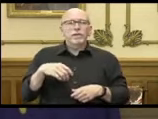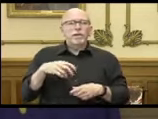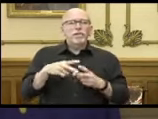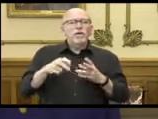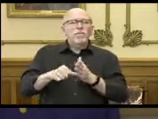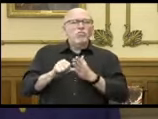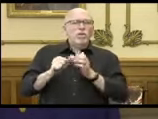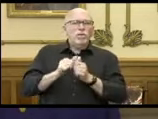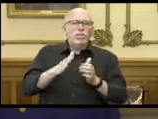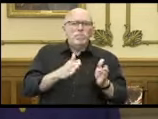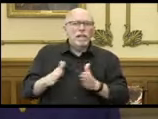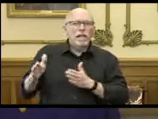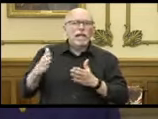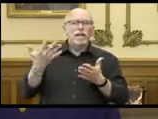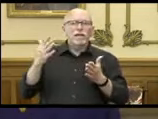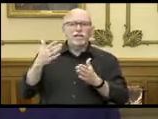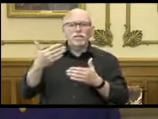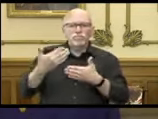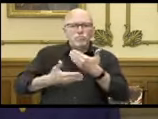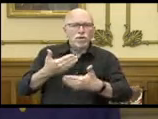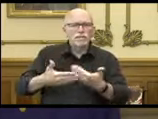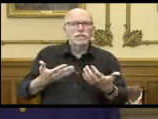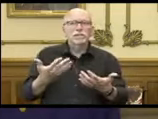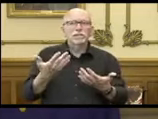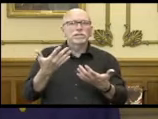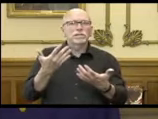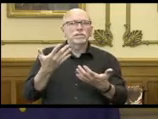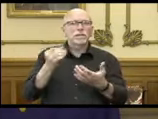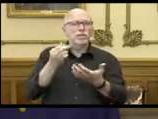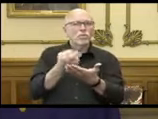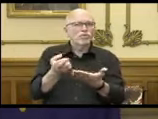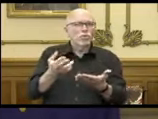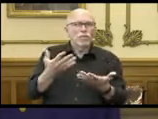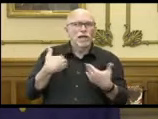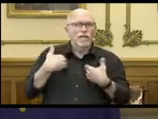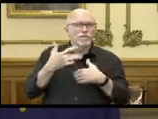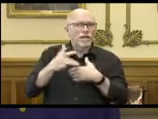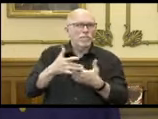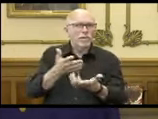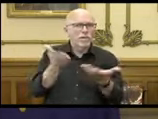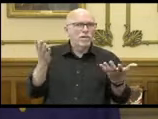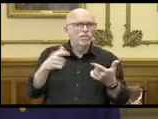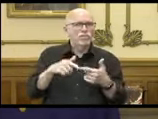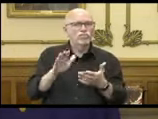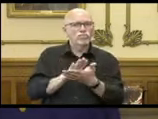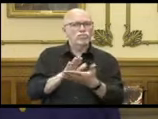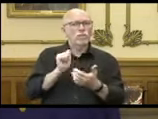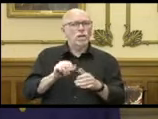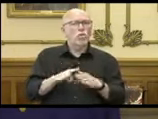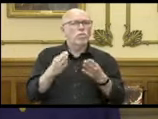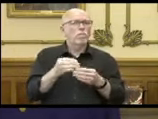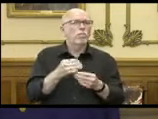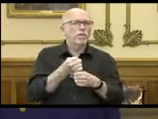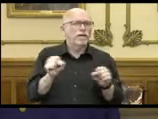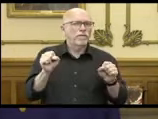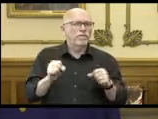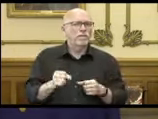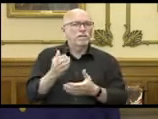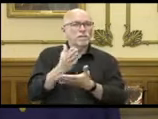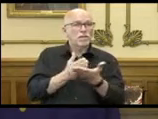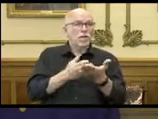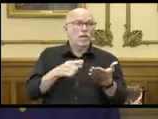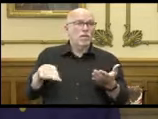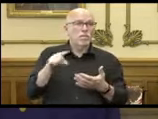impressed with the plans and protocol and access to resources to reopen schools safely, some of which